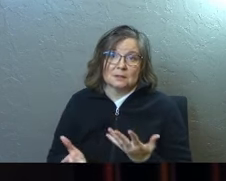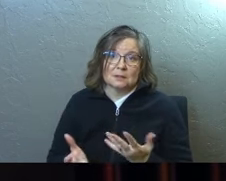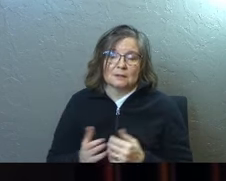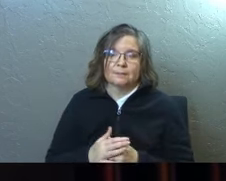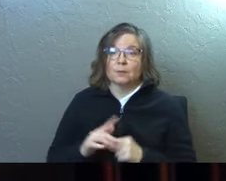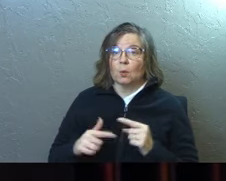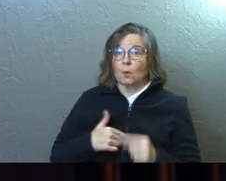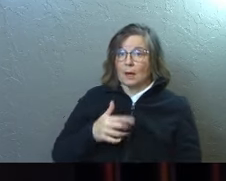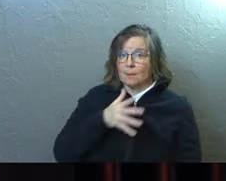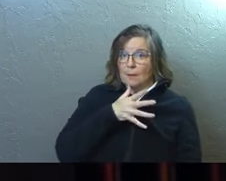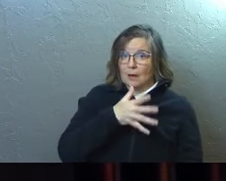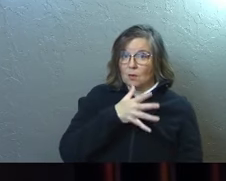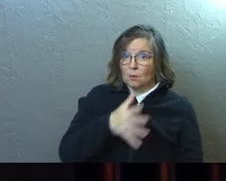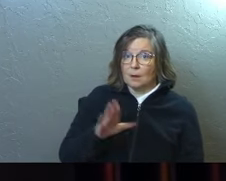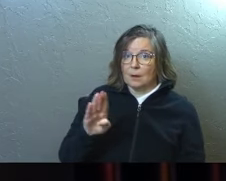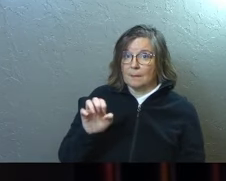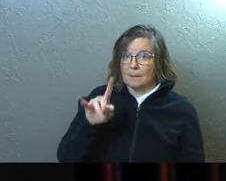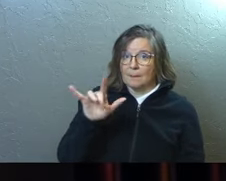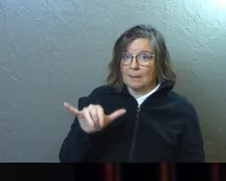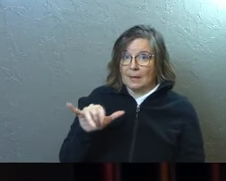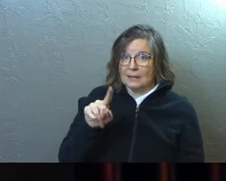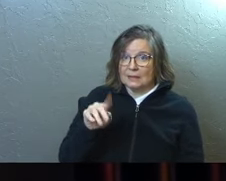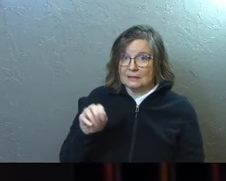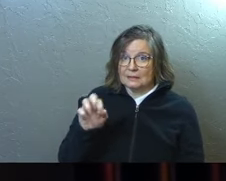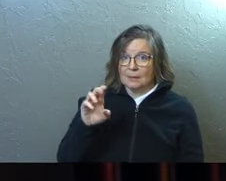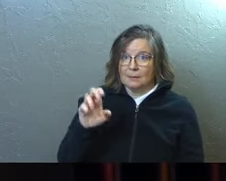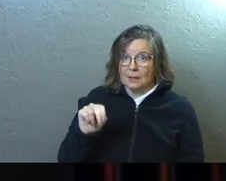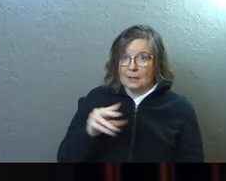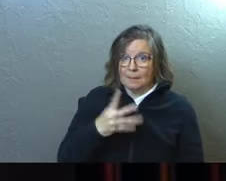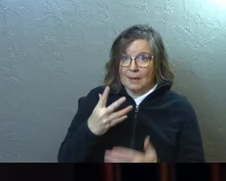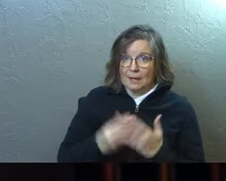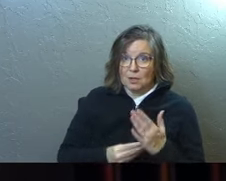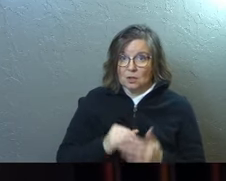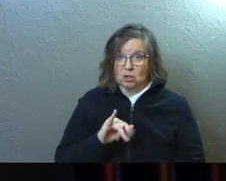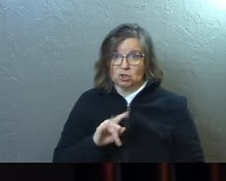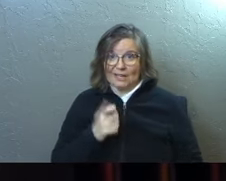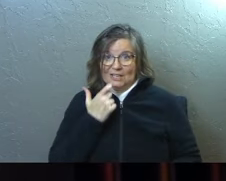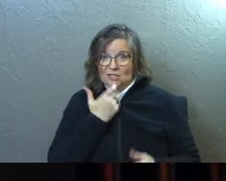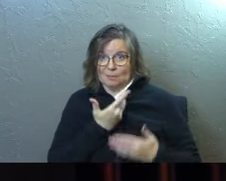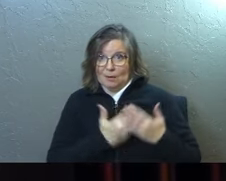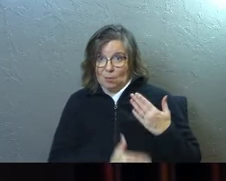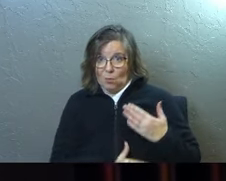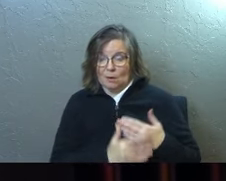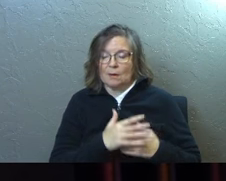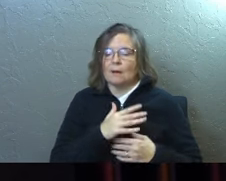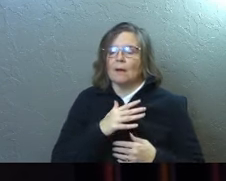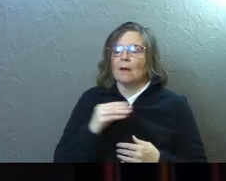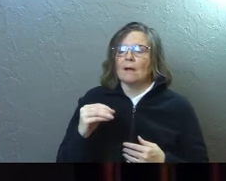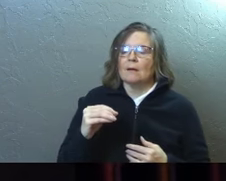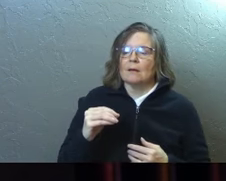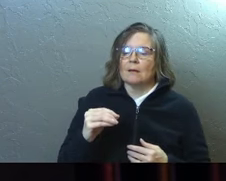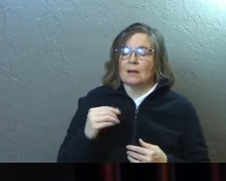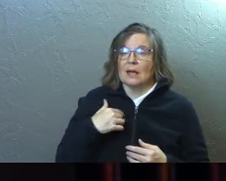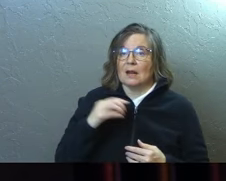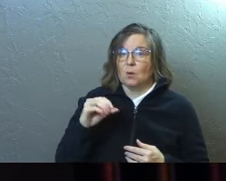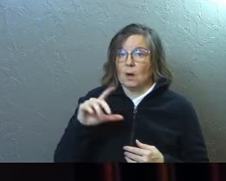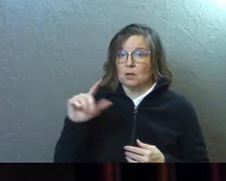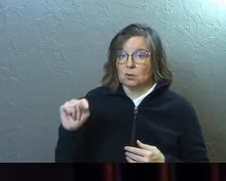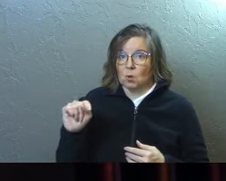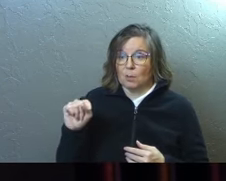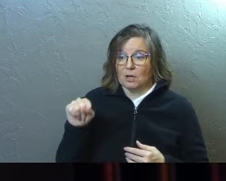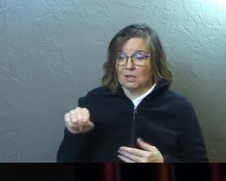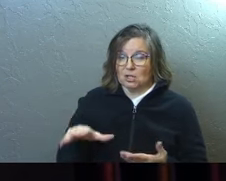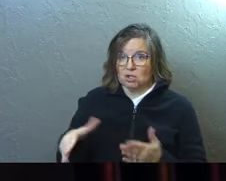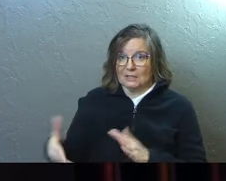When my grandmother, Betty Zimmerman, passed away, Jake had just been born, and it was October